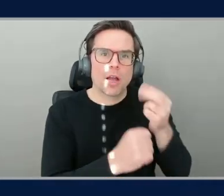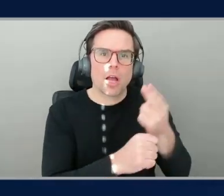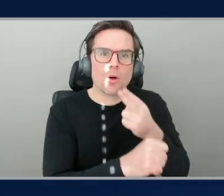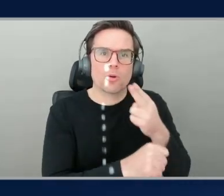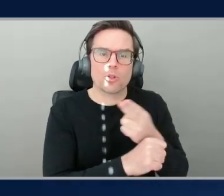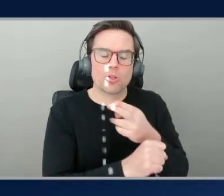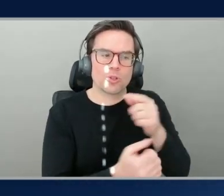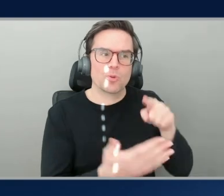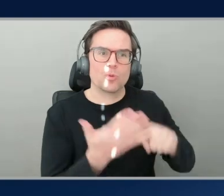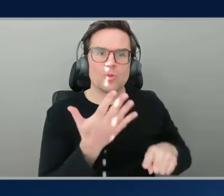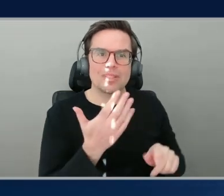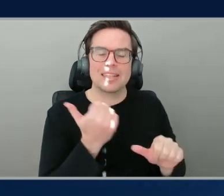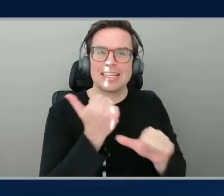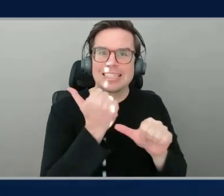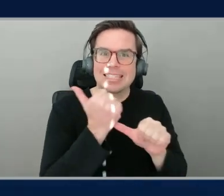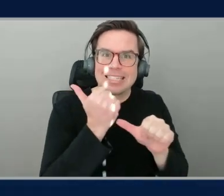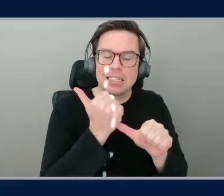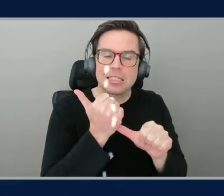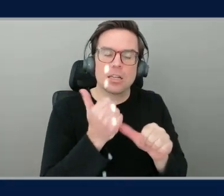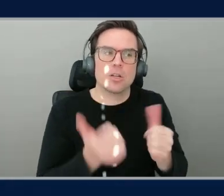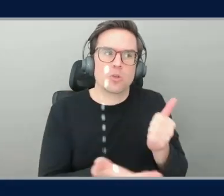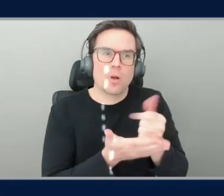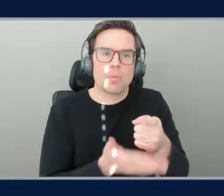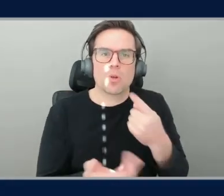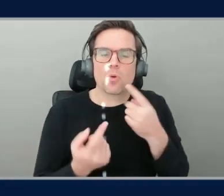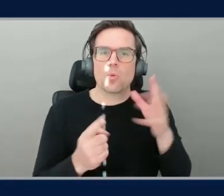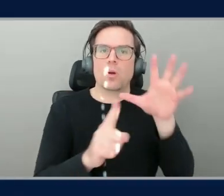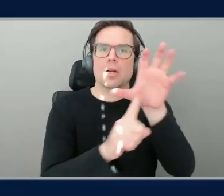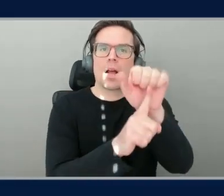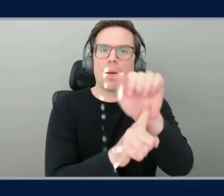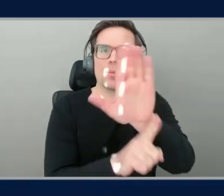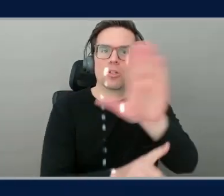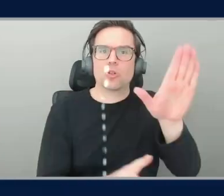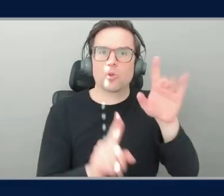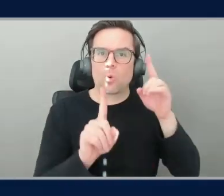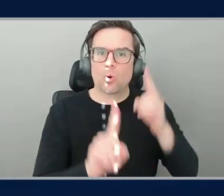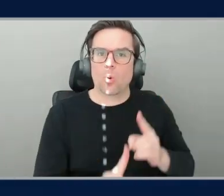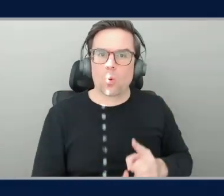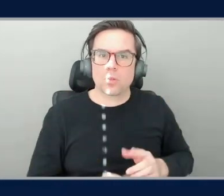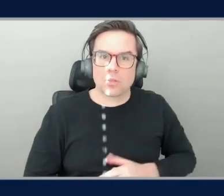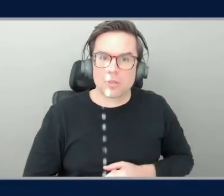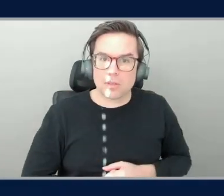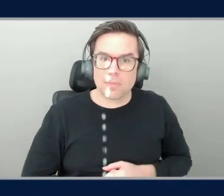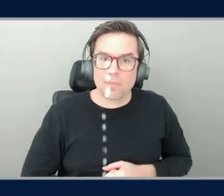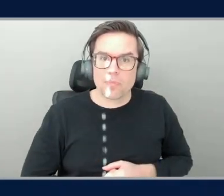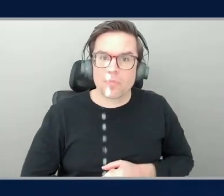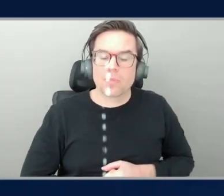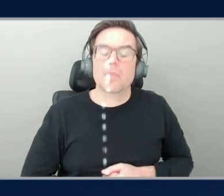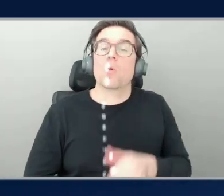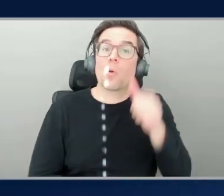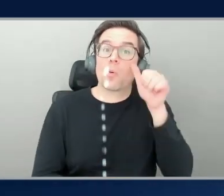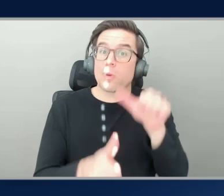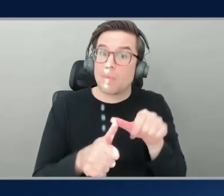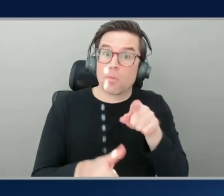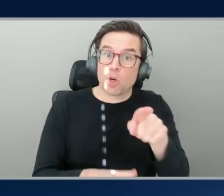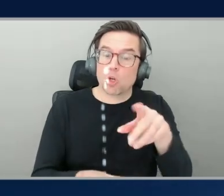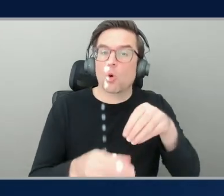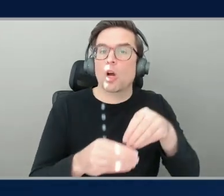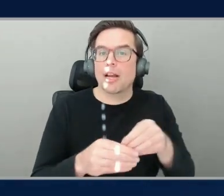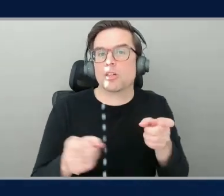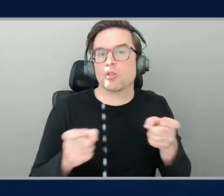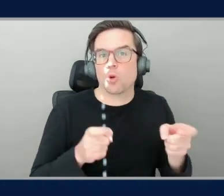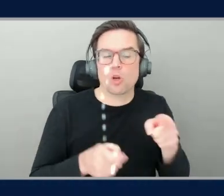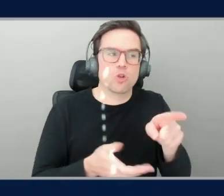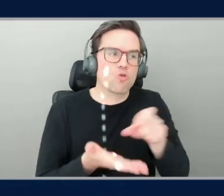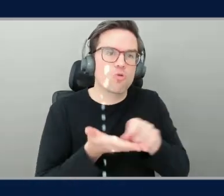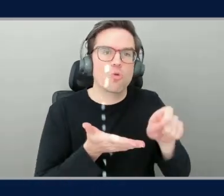your goals. I always want to remind you that you are the one in charge. You're the one writing the prompts. You're the one saying, this is my problem.